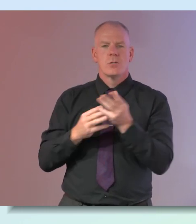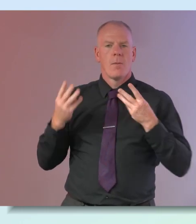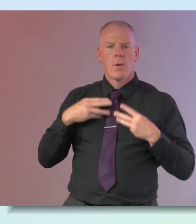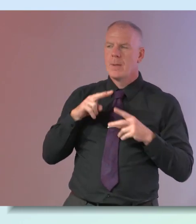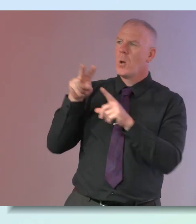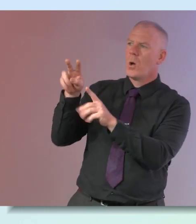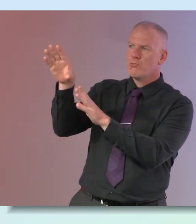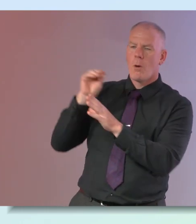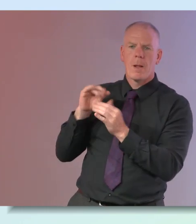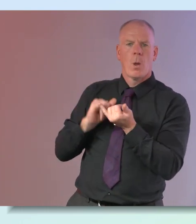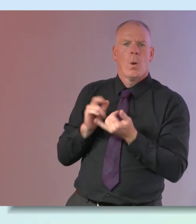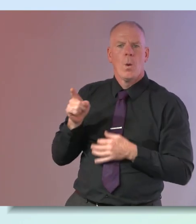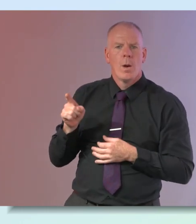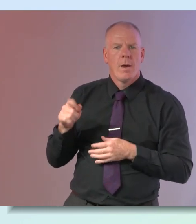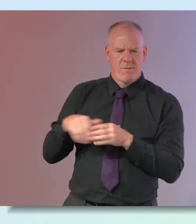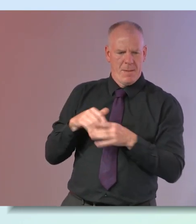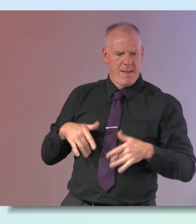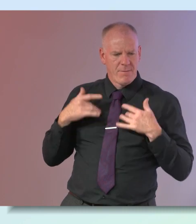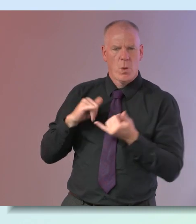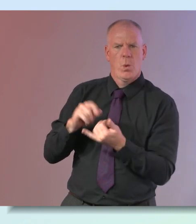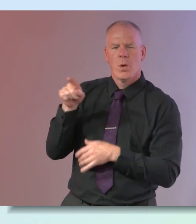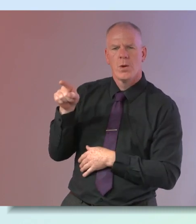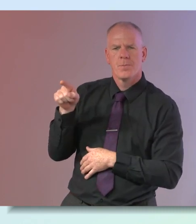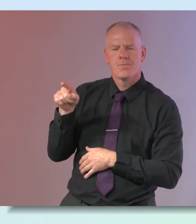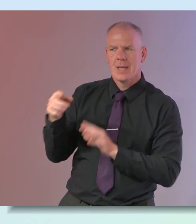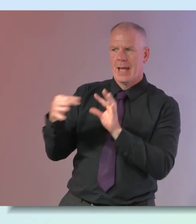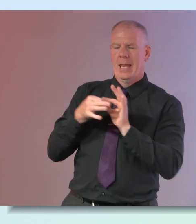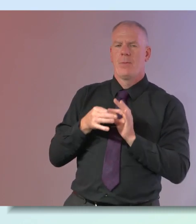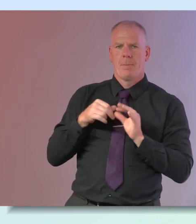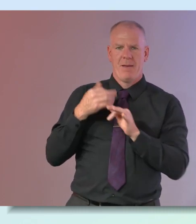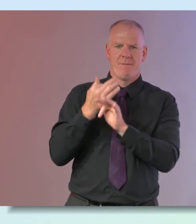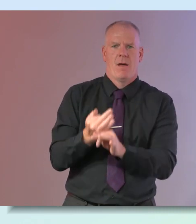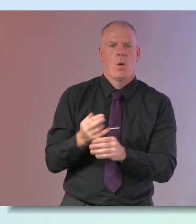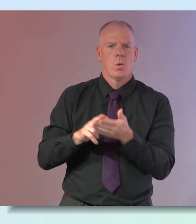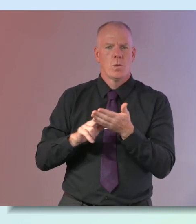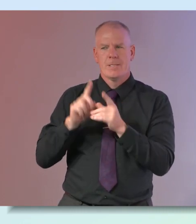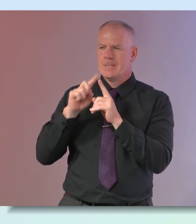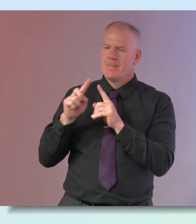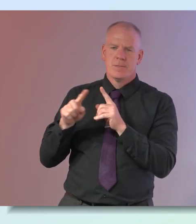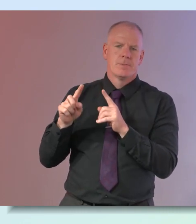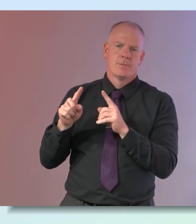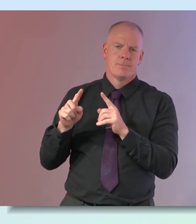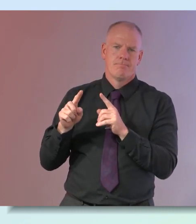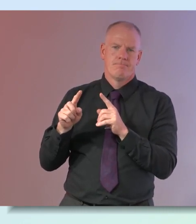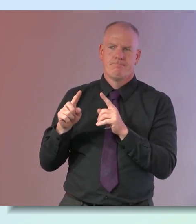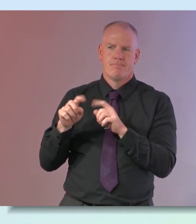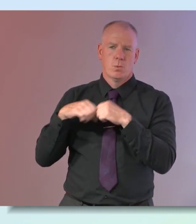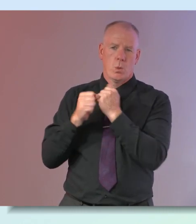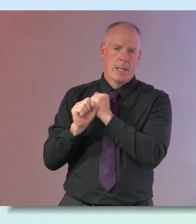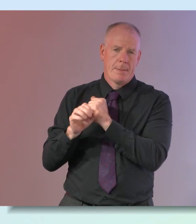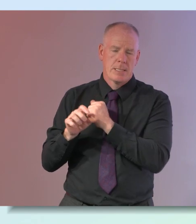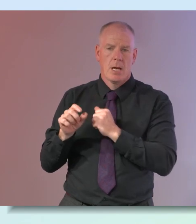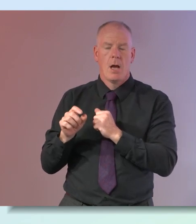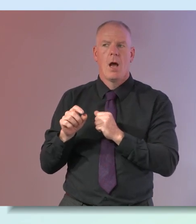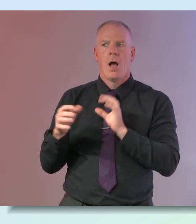models for ways of being in their lives and how that was related to who they were following on different platforms and um and they're